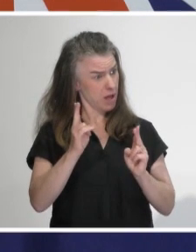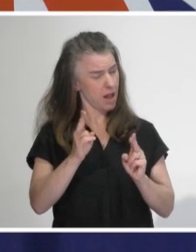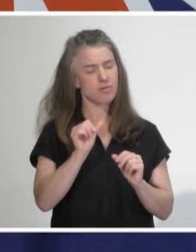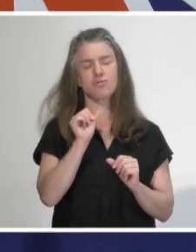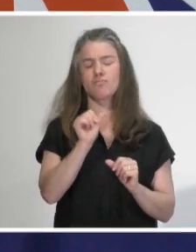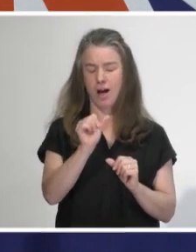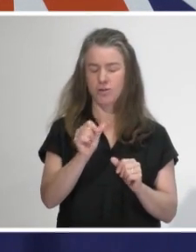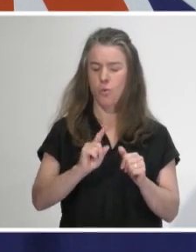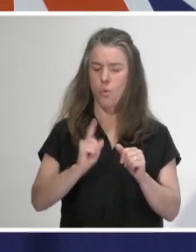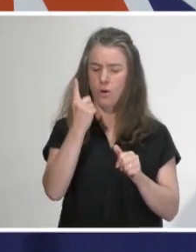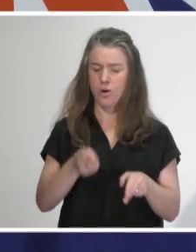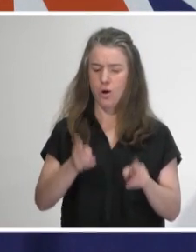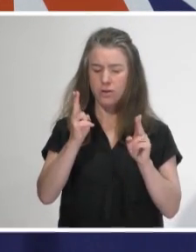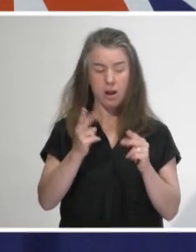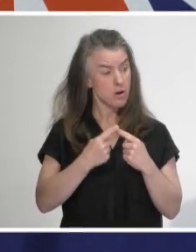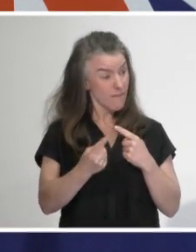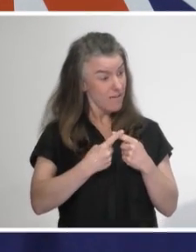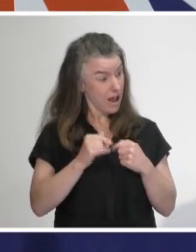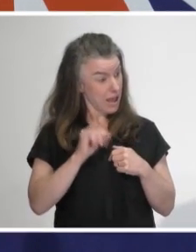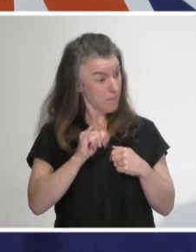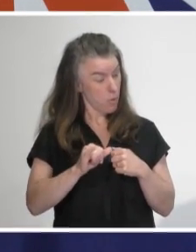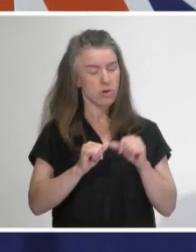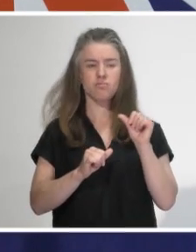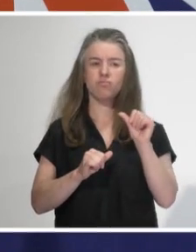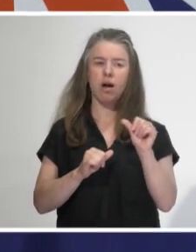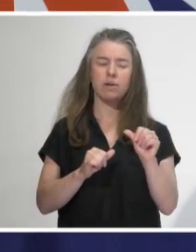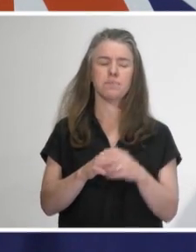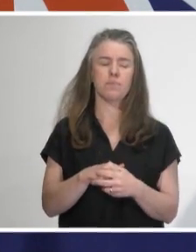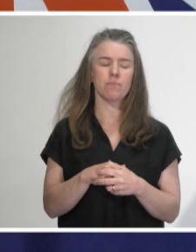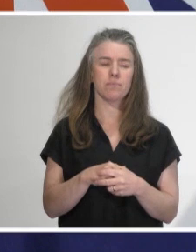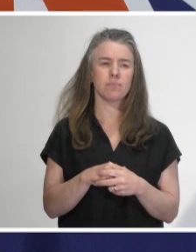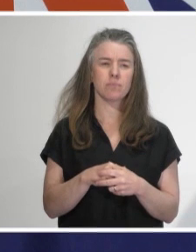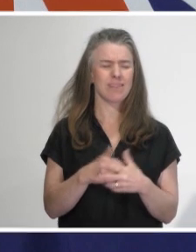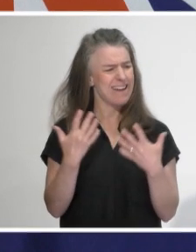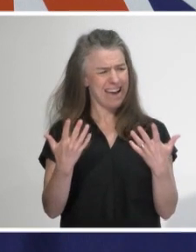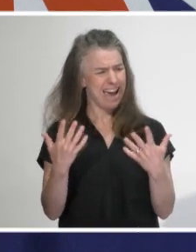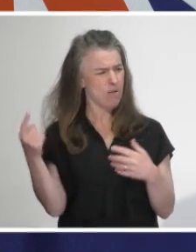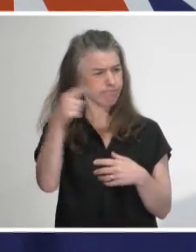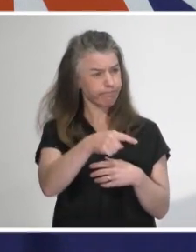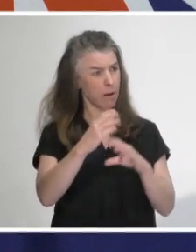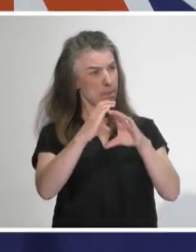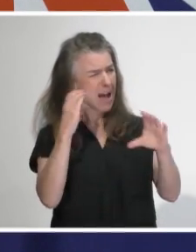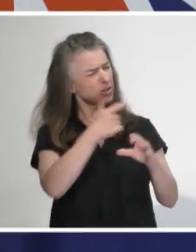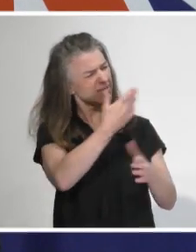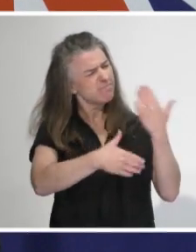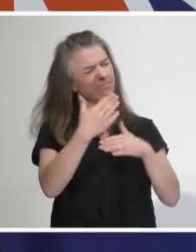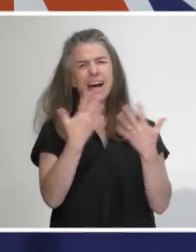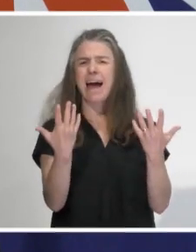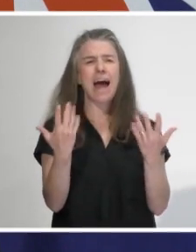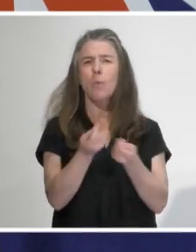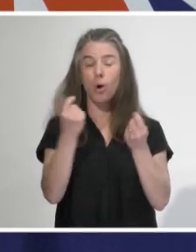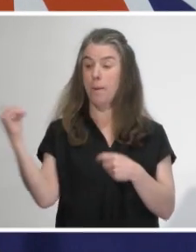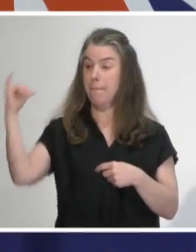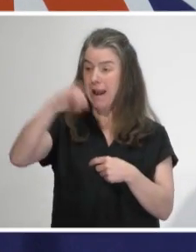Auckland hotel. Quite close to the airport, is that how it works? And they're transported there by a bus? Can you just explain a little bit of the logistics?